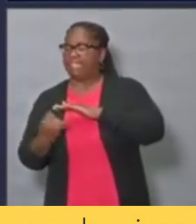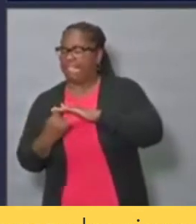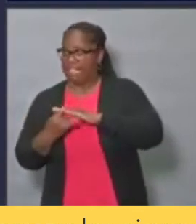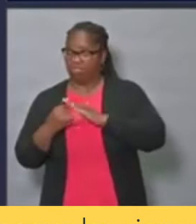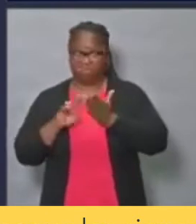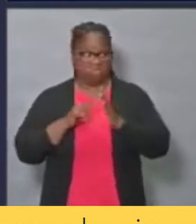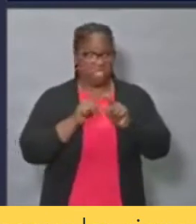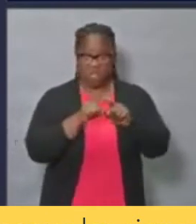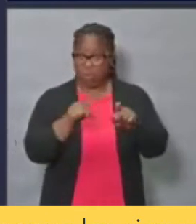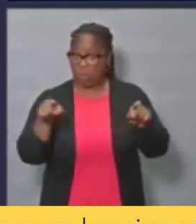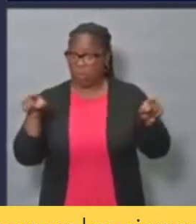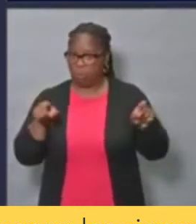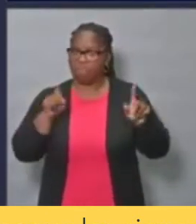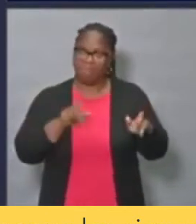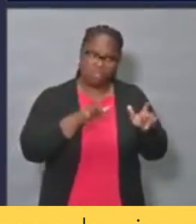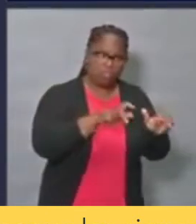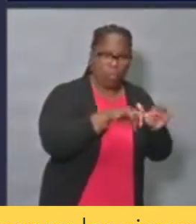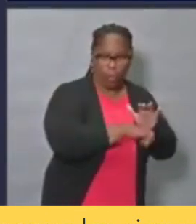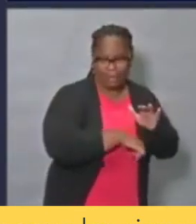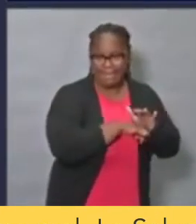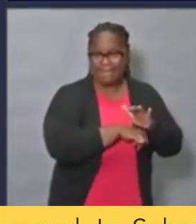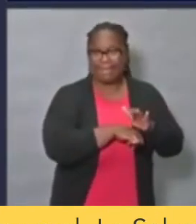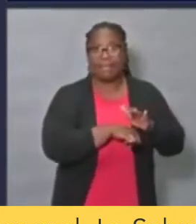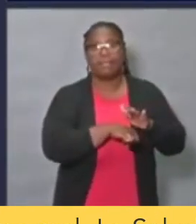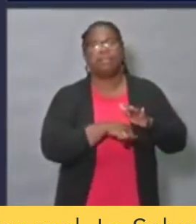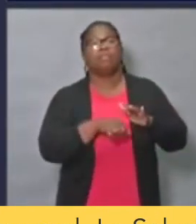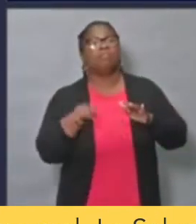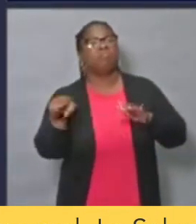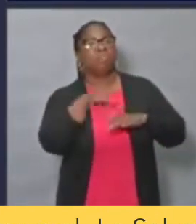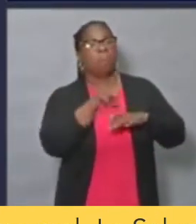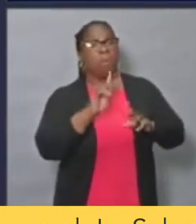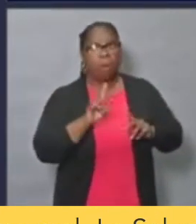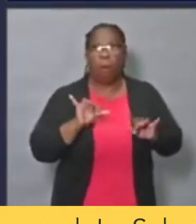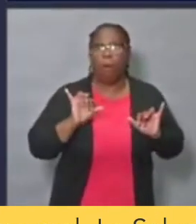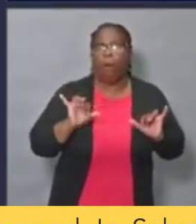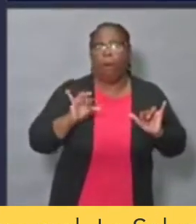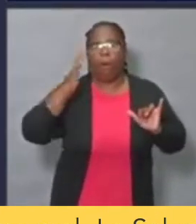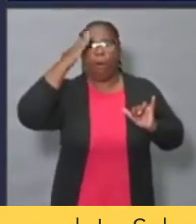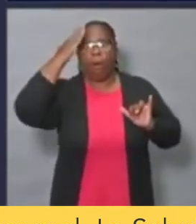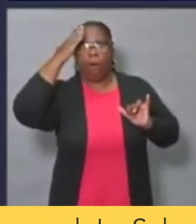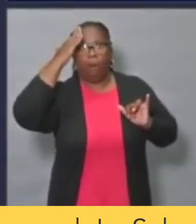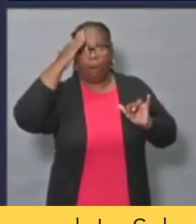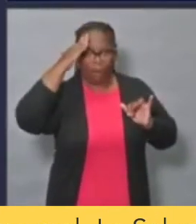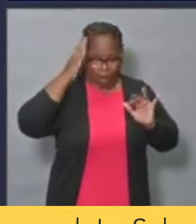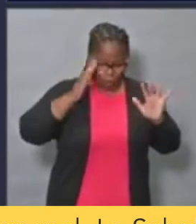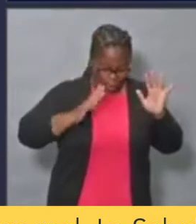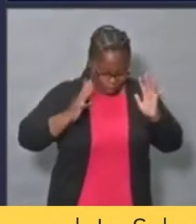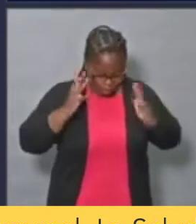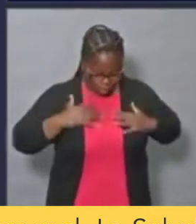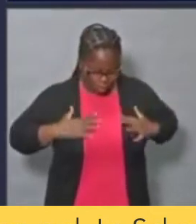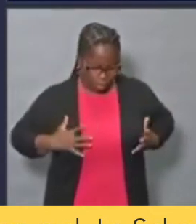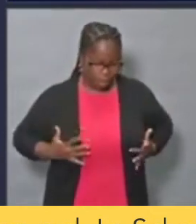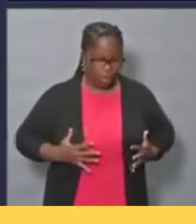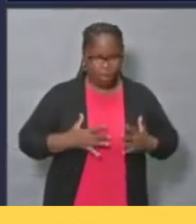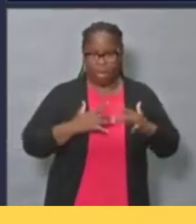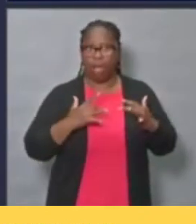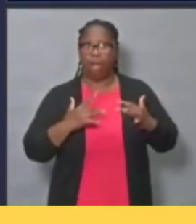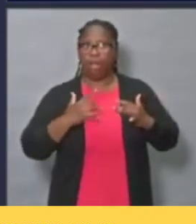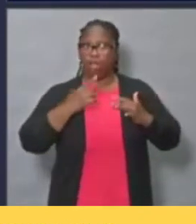measures, they can monitor themselves for signs and symptoms, and they can call us if they start feeling sick.